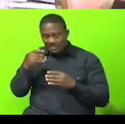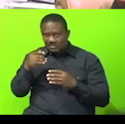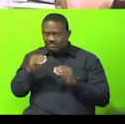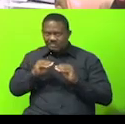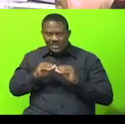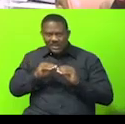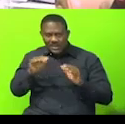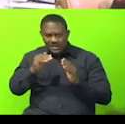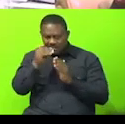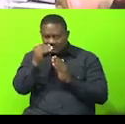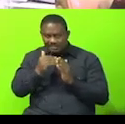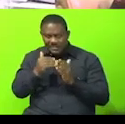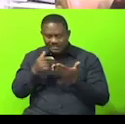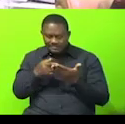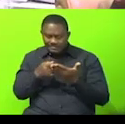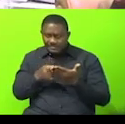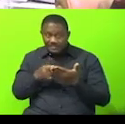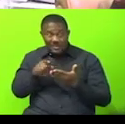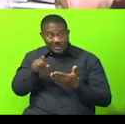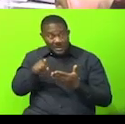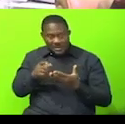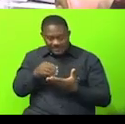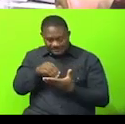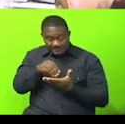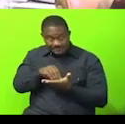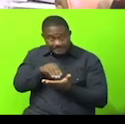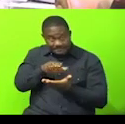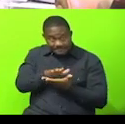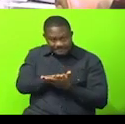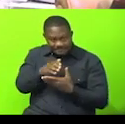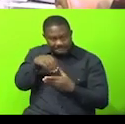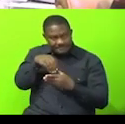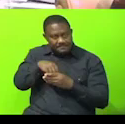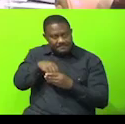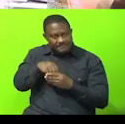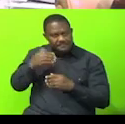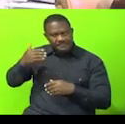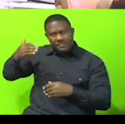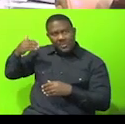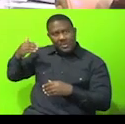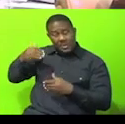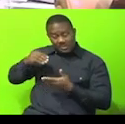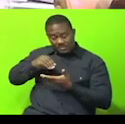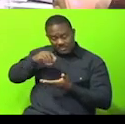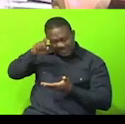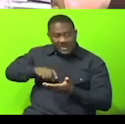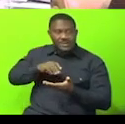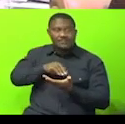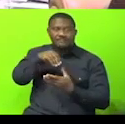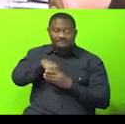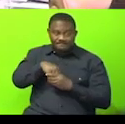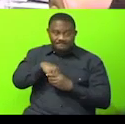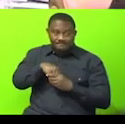they reflect in the proceedings as captured for